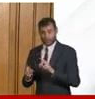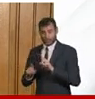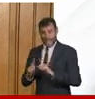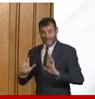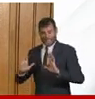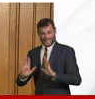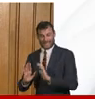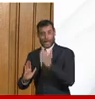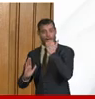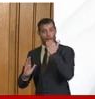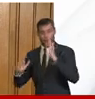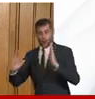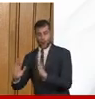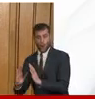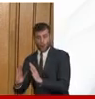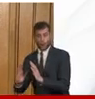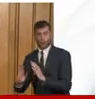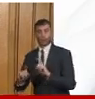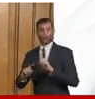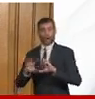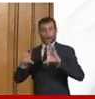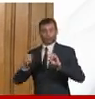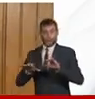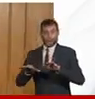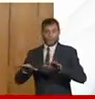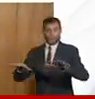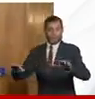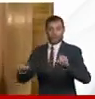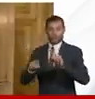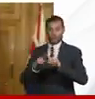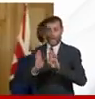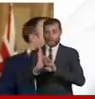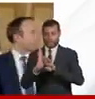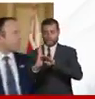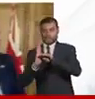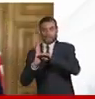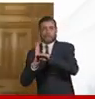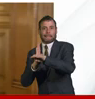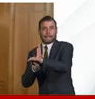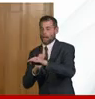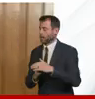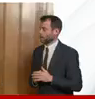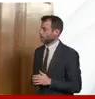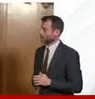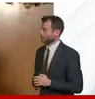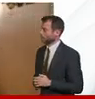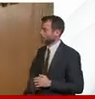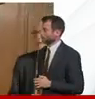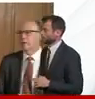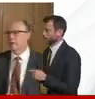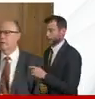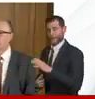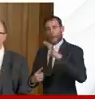the epidemic forward and flatter testing testing is hugely important in fighting